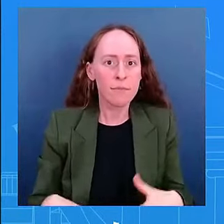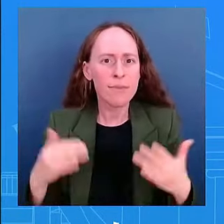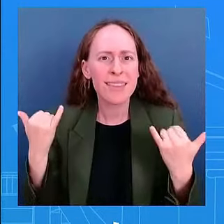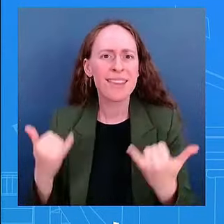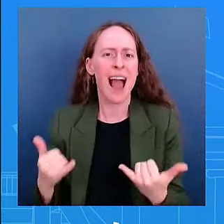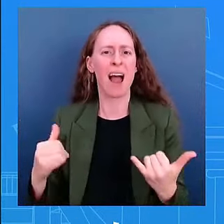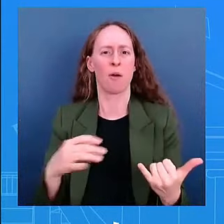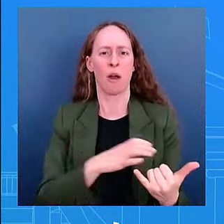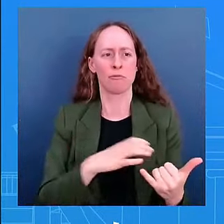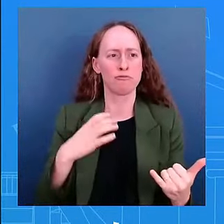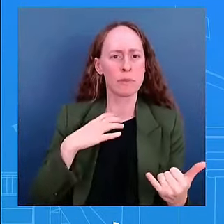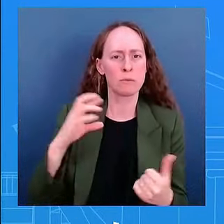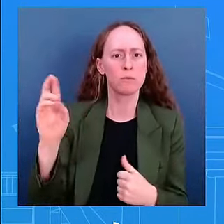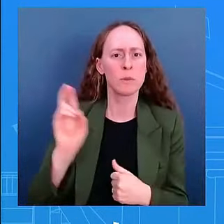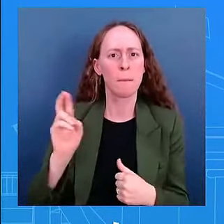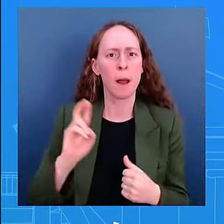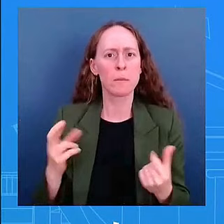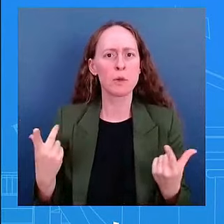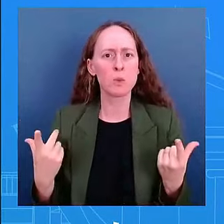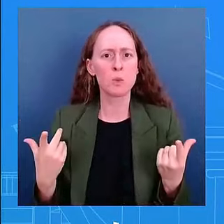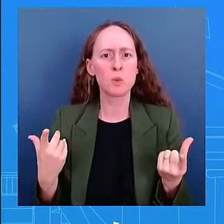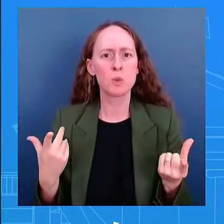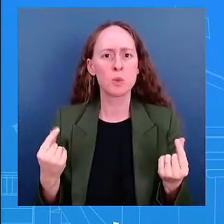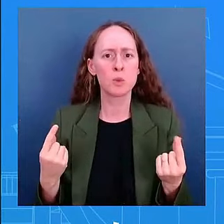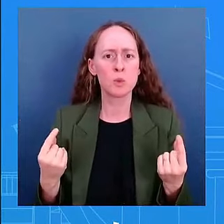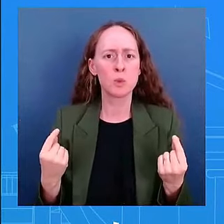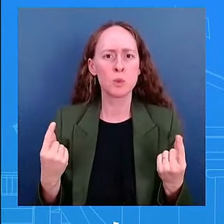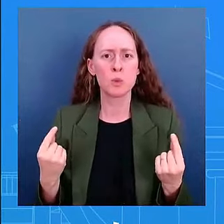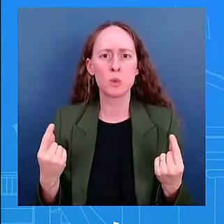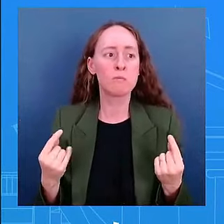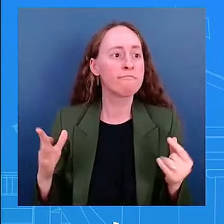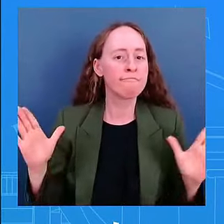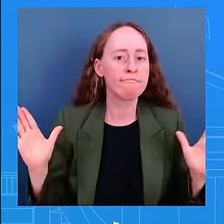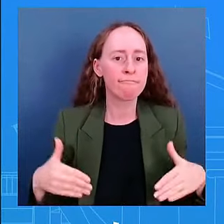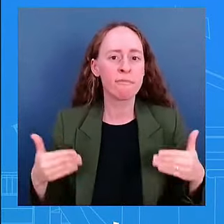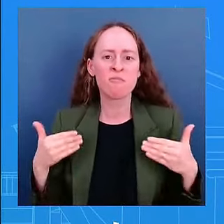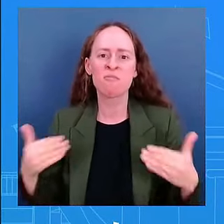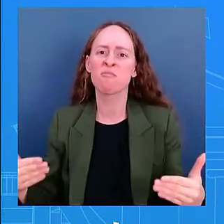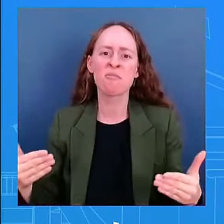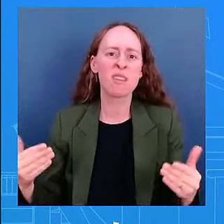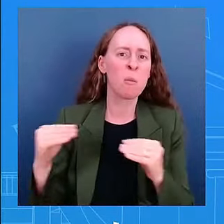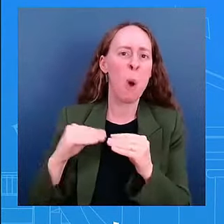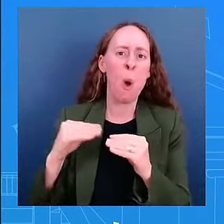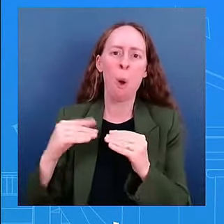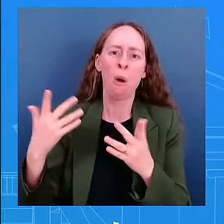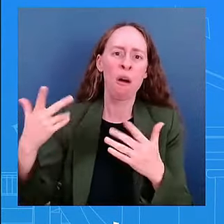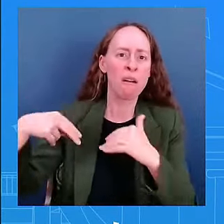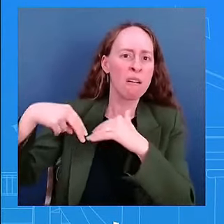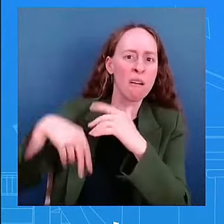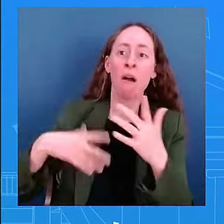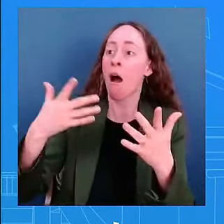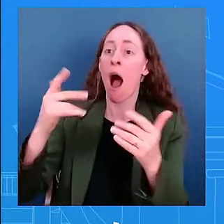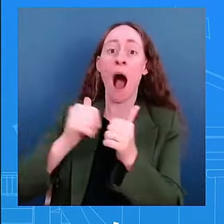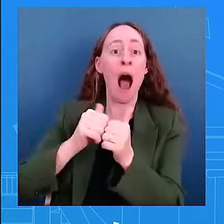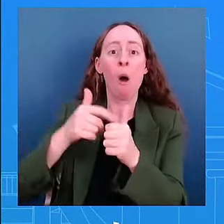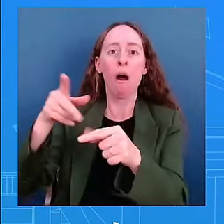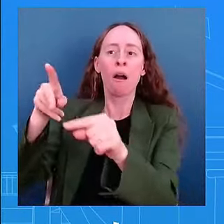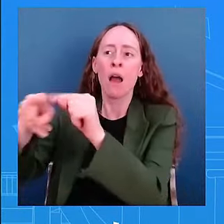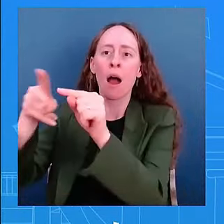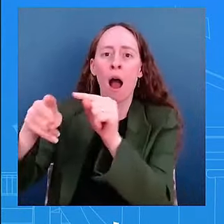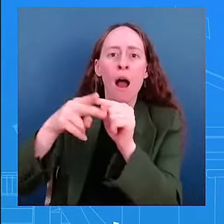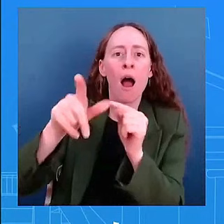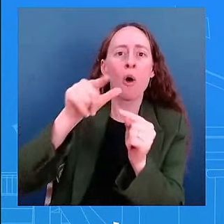up the debt uh again with five trillion dollars more in trump tax cuts uh while making hard-working uh families